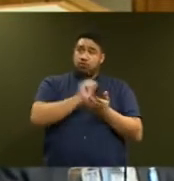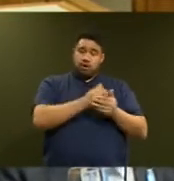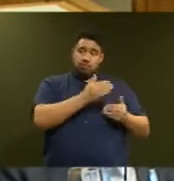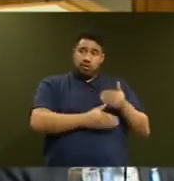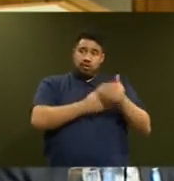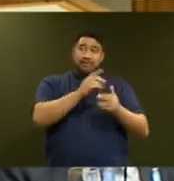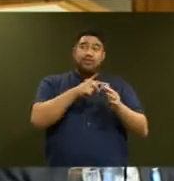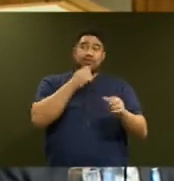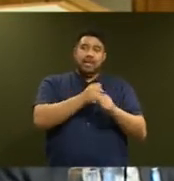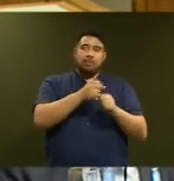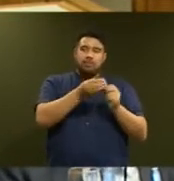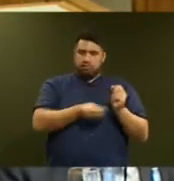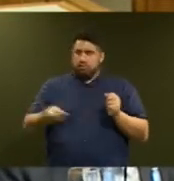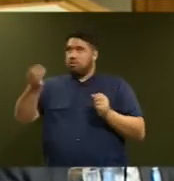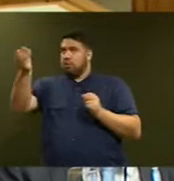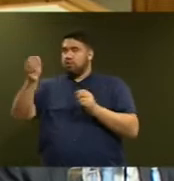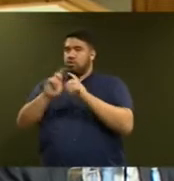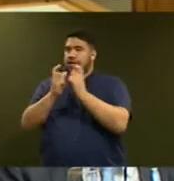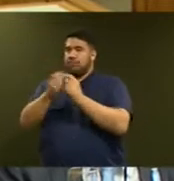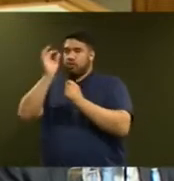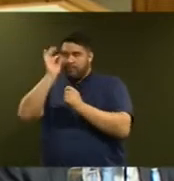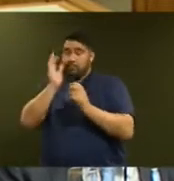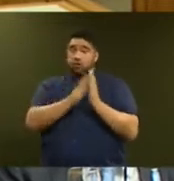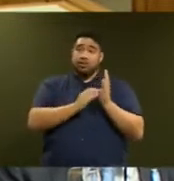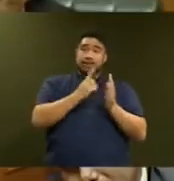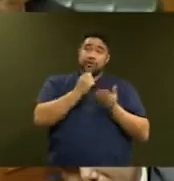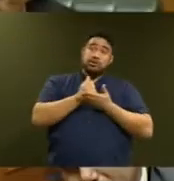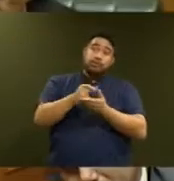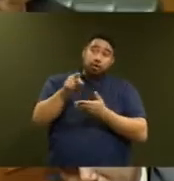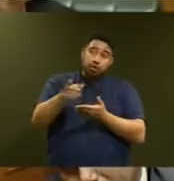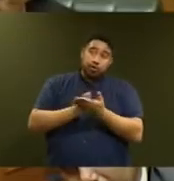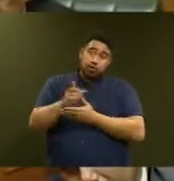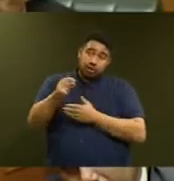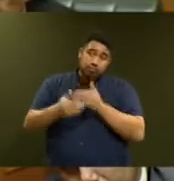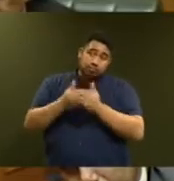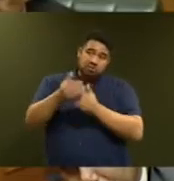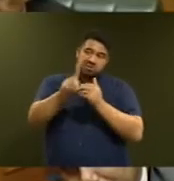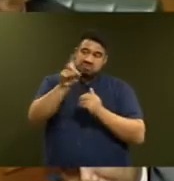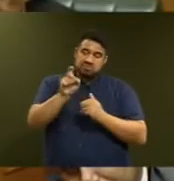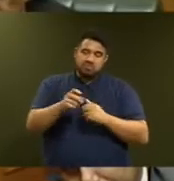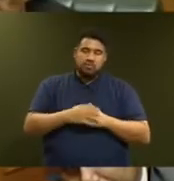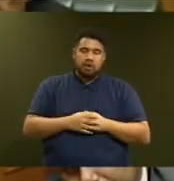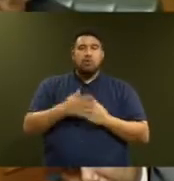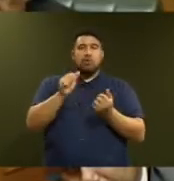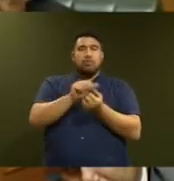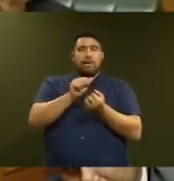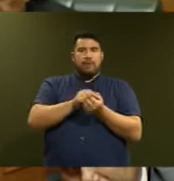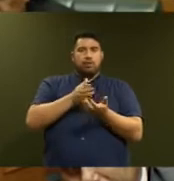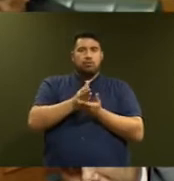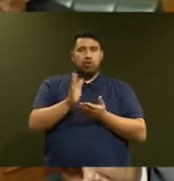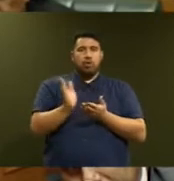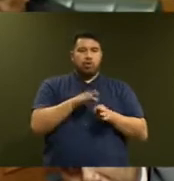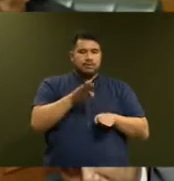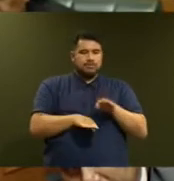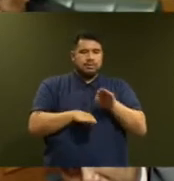cabinet committee, with the support of New Zealand First? Mr Speaker, the paper went through all relevant stages until last